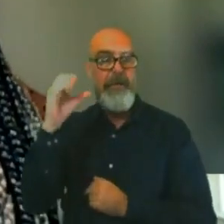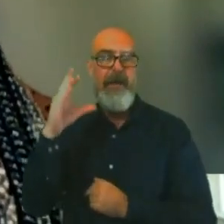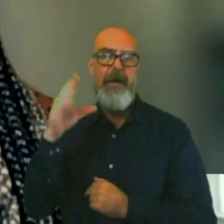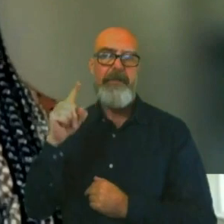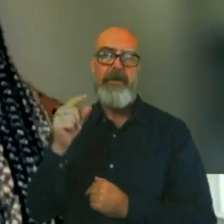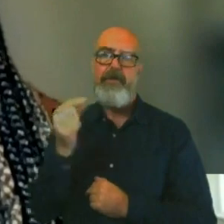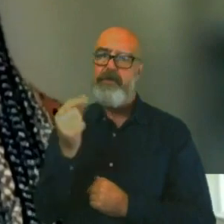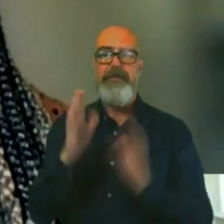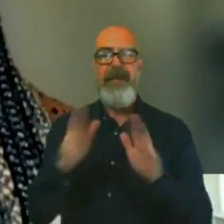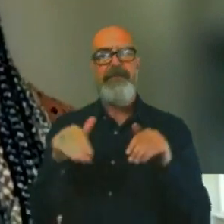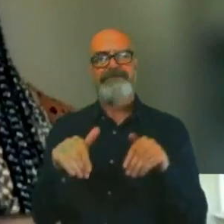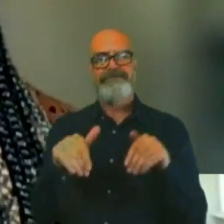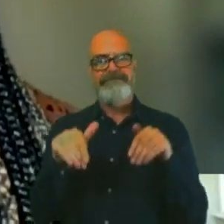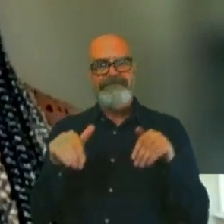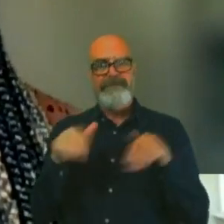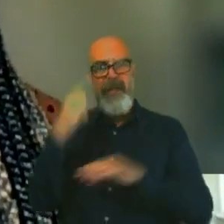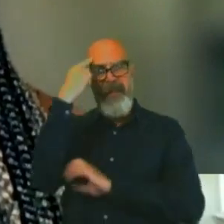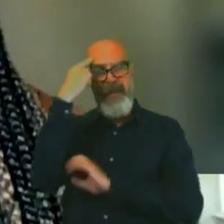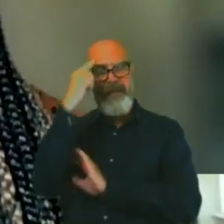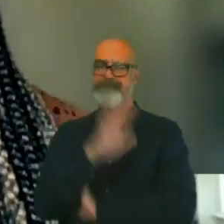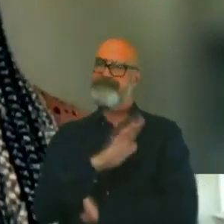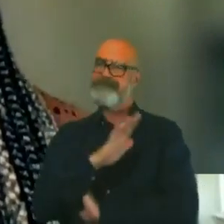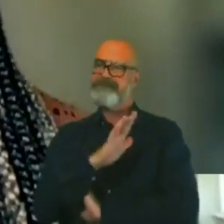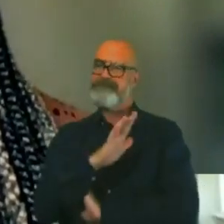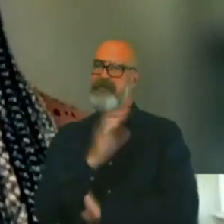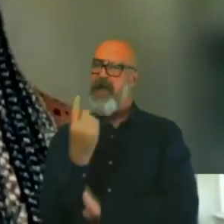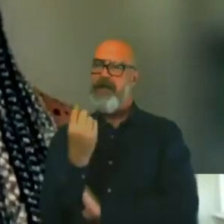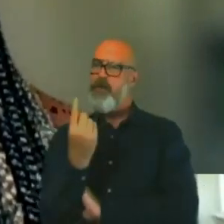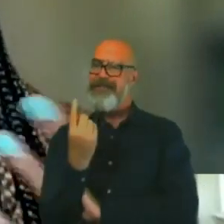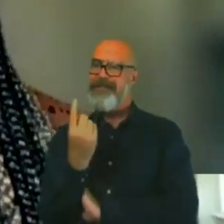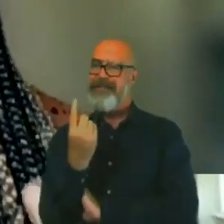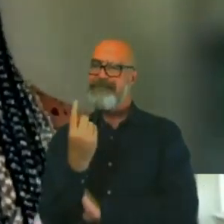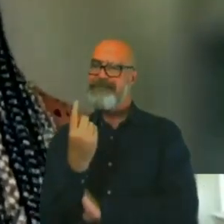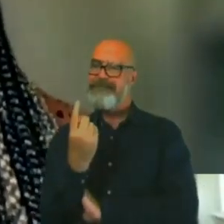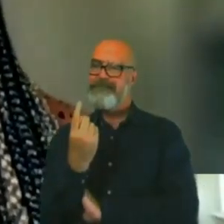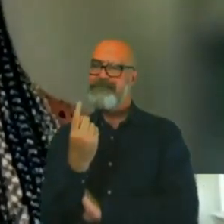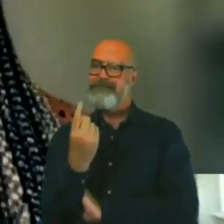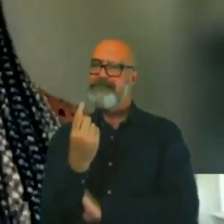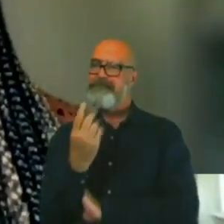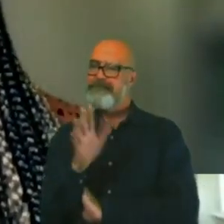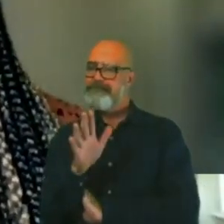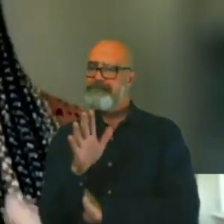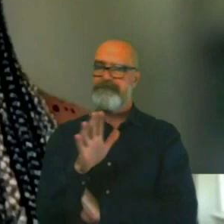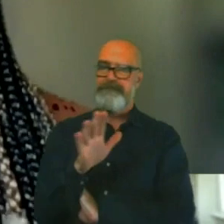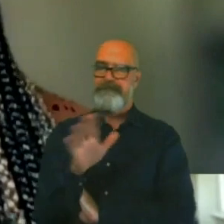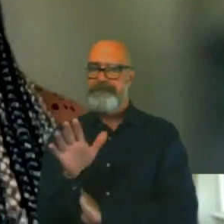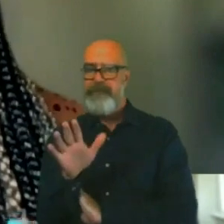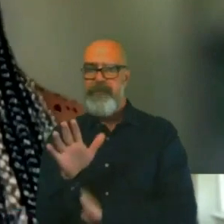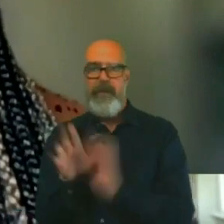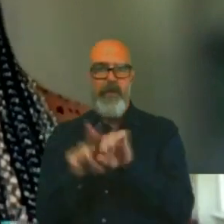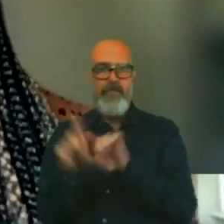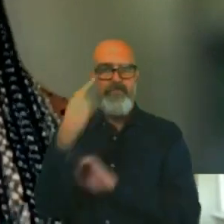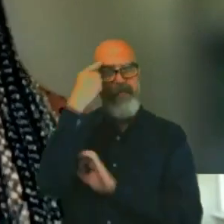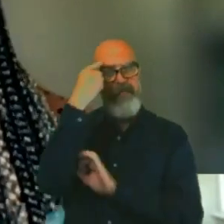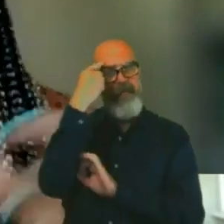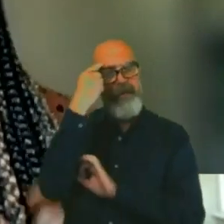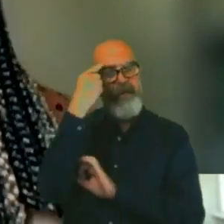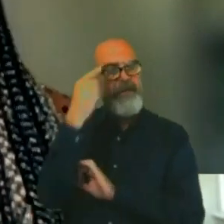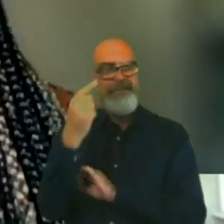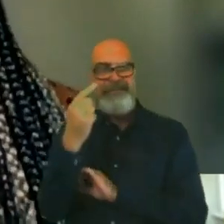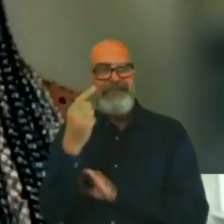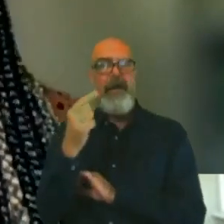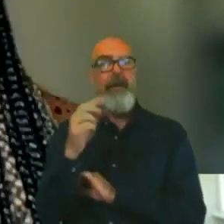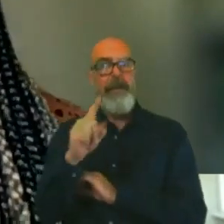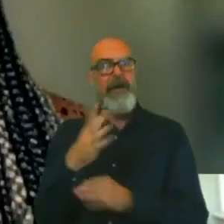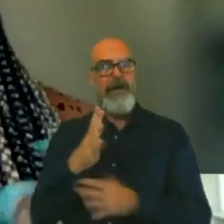you know, I don't understand this. Let me just stop for a bit, try and get my head around it. But I find it frustrating because, you know, I